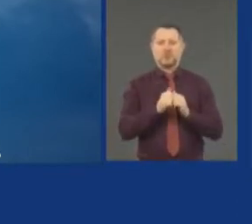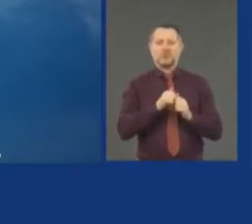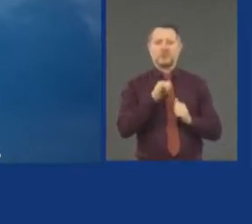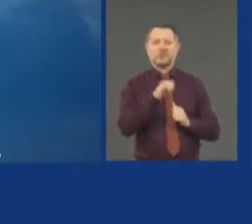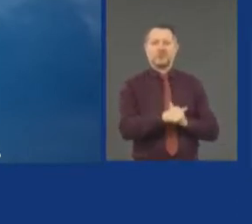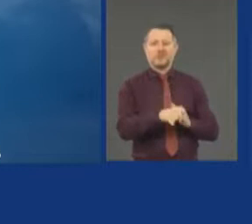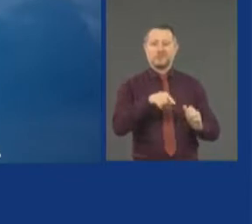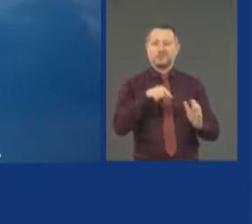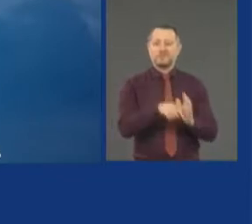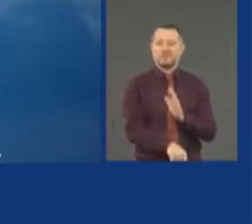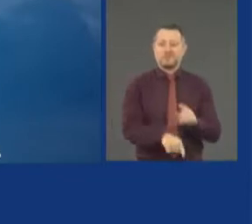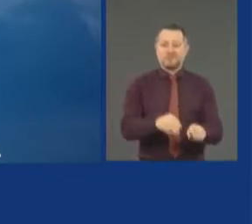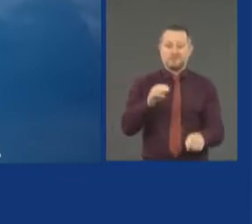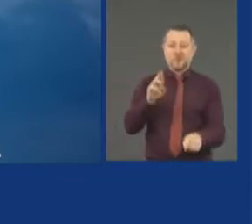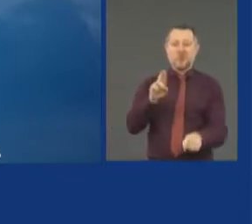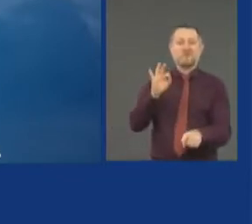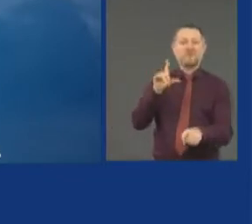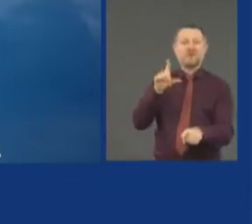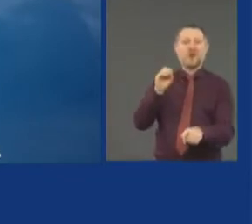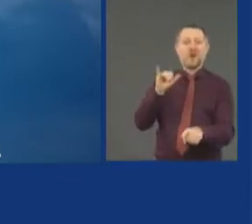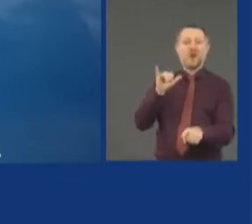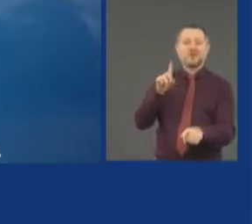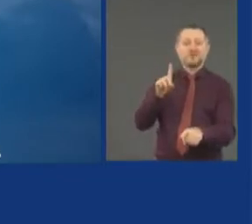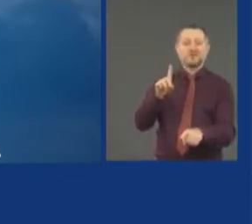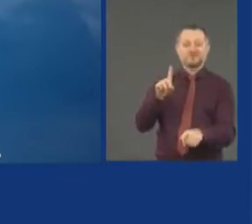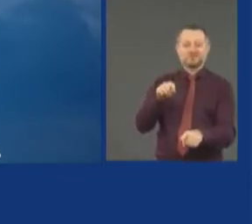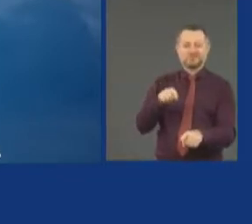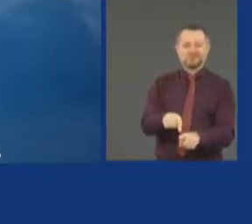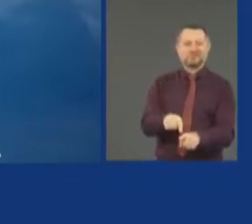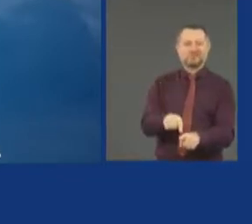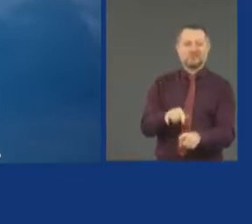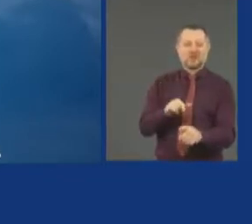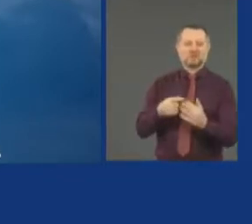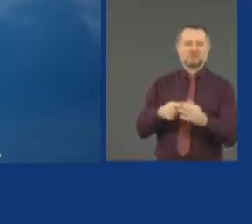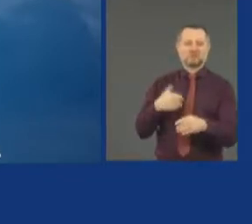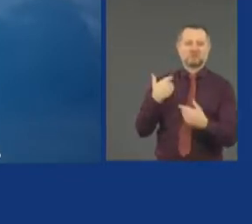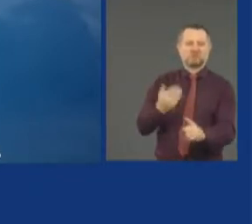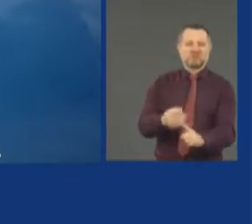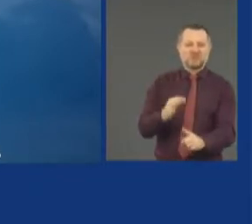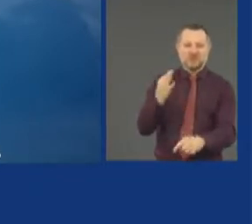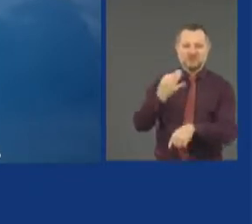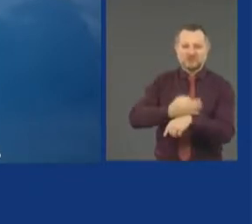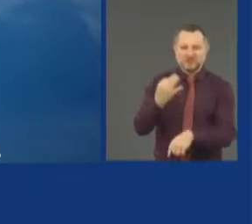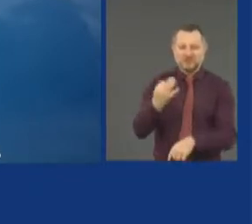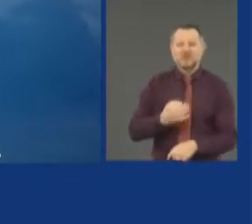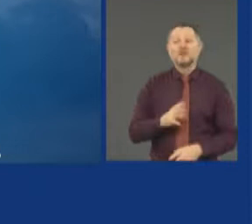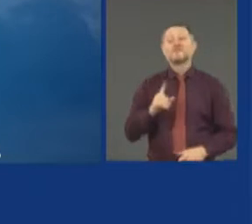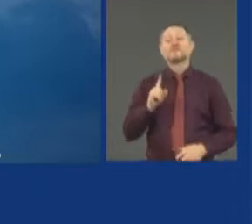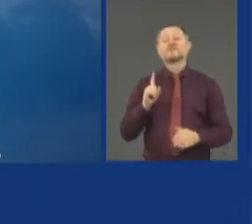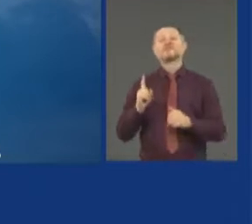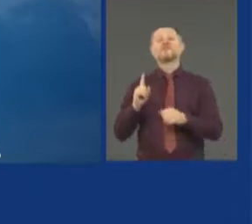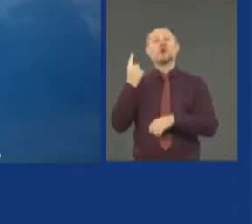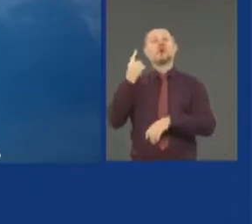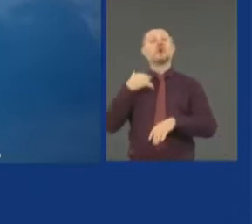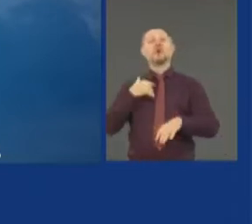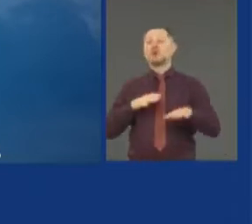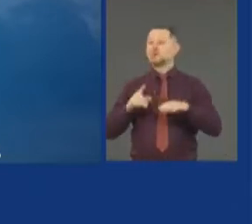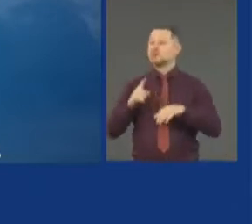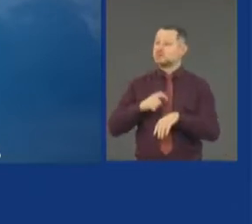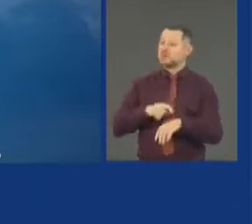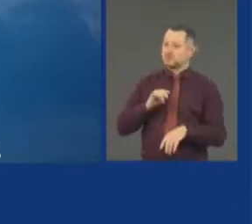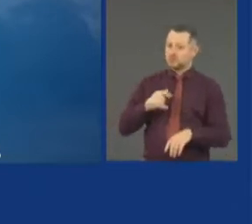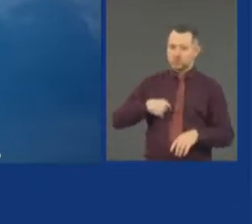Floyd. And it's the first time that we've spoken about these two